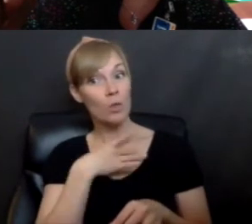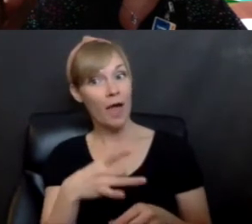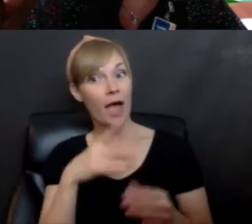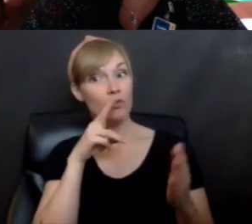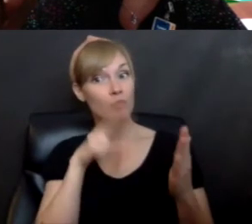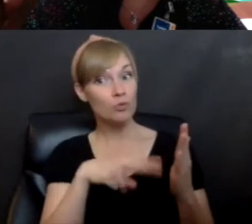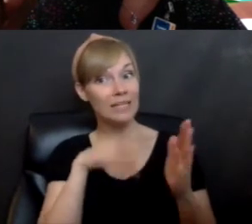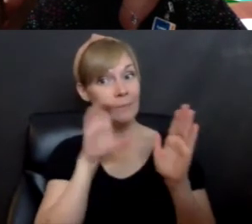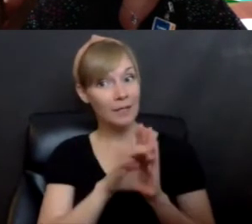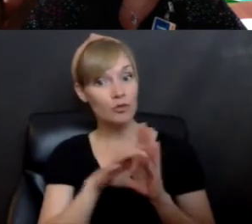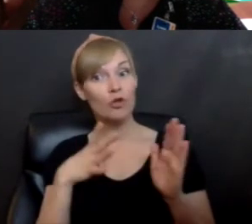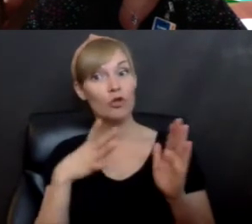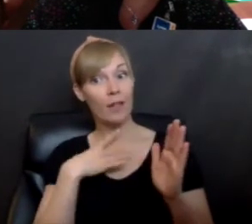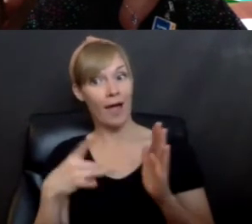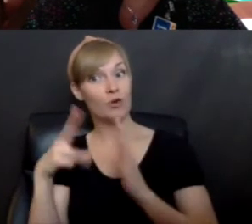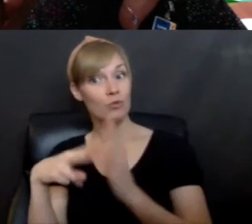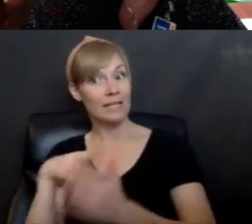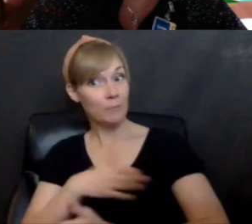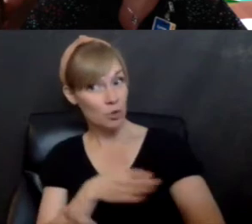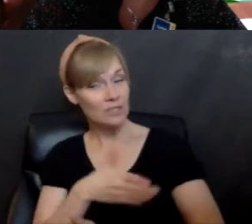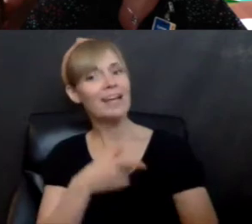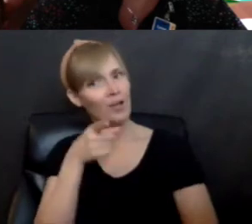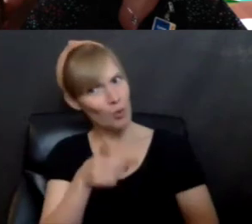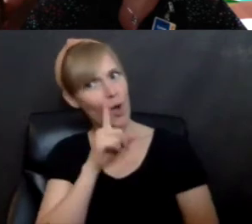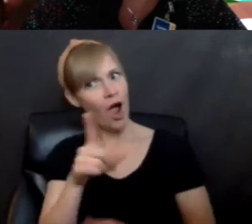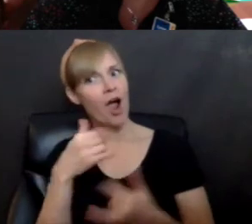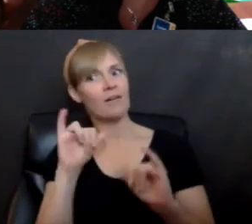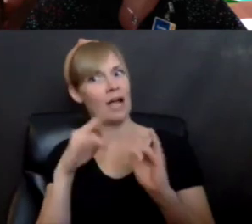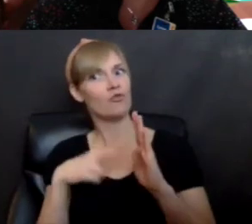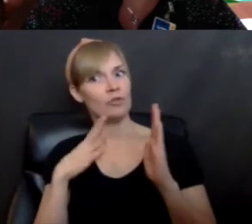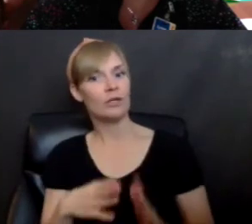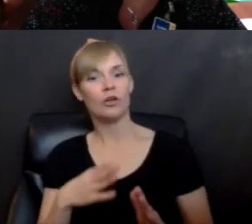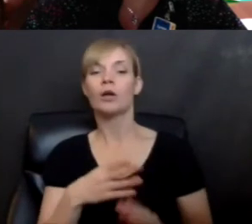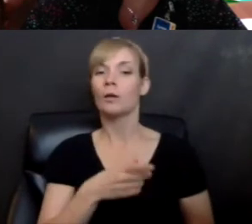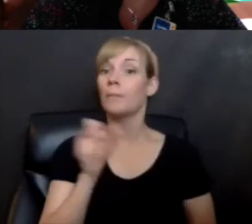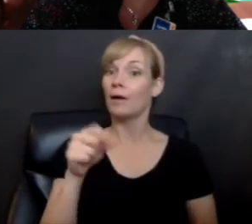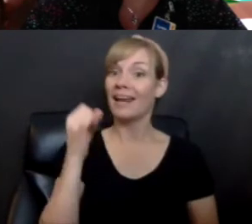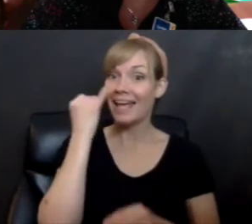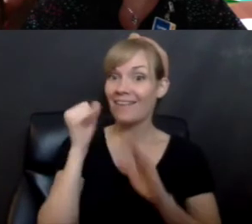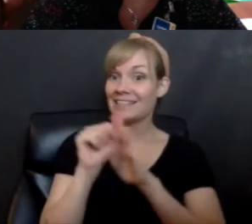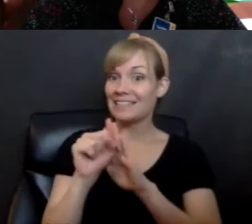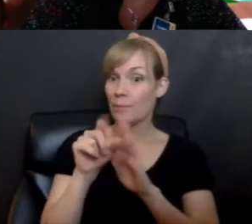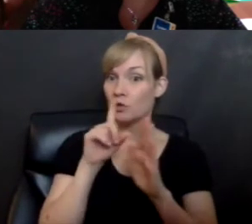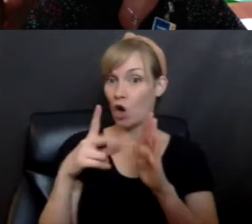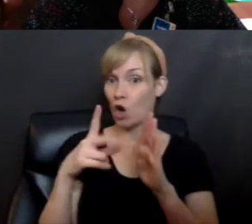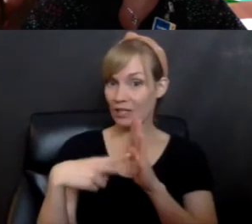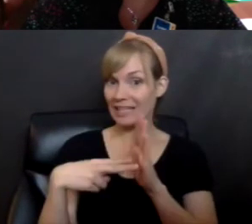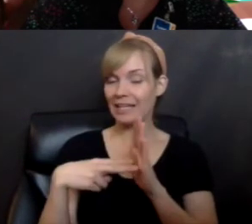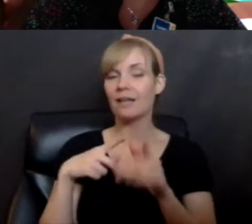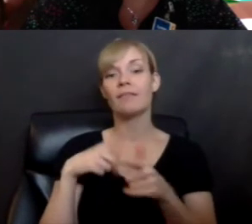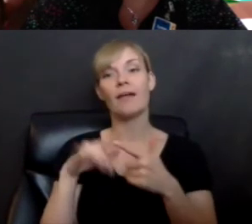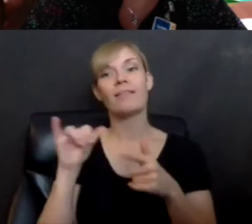music, you are a reader. And I want to say if symbols are reading, then that explains why my dryer